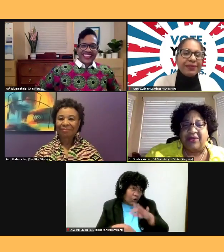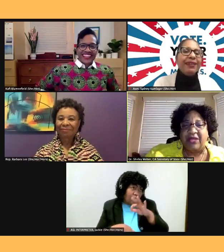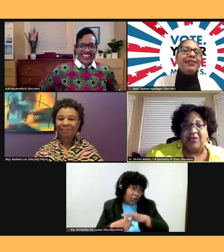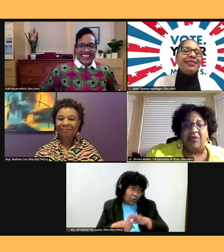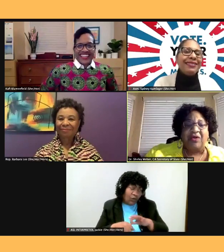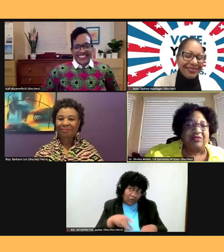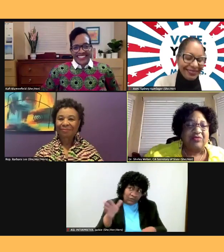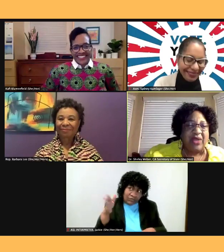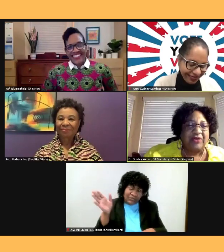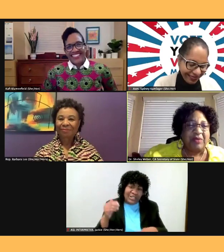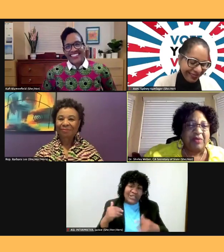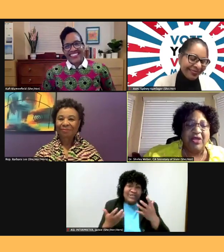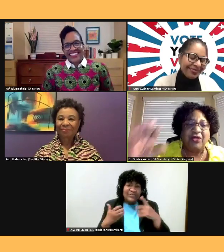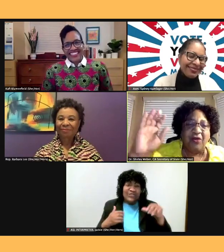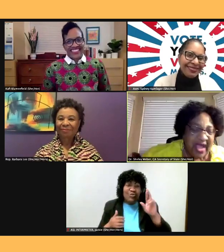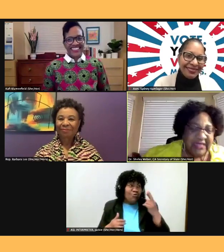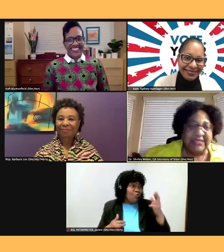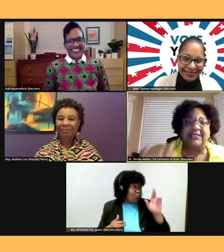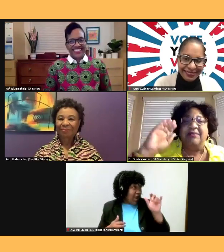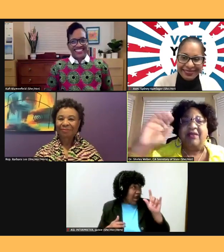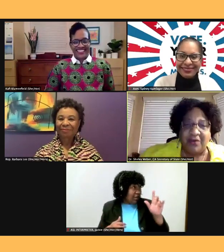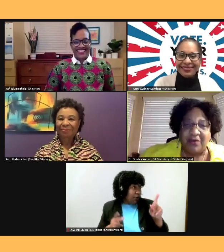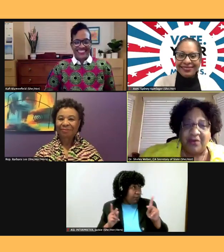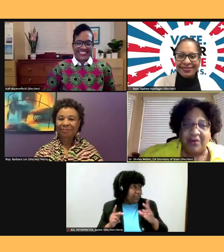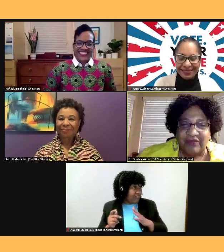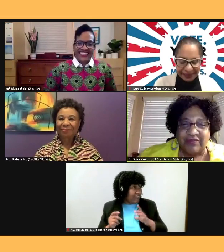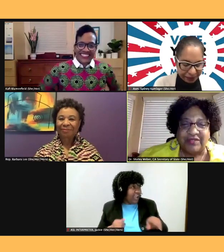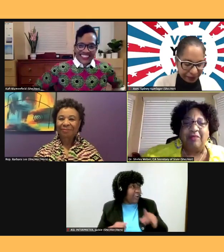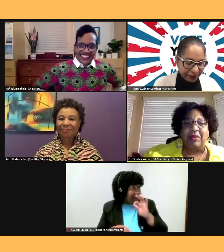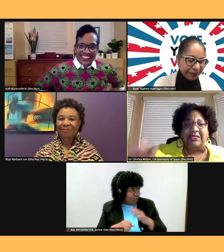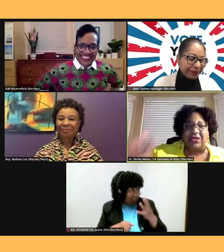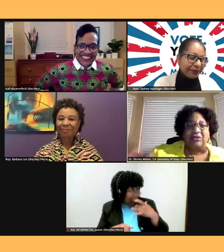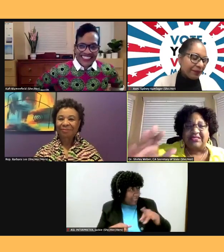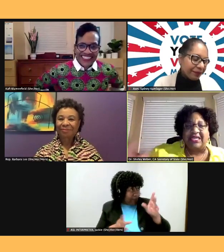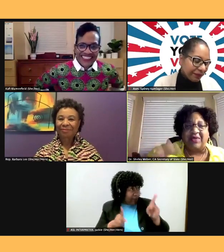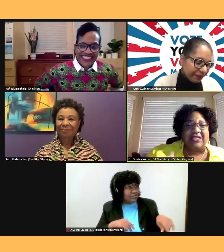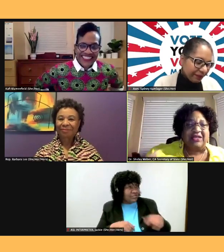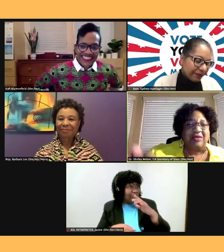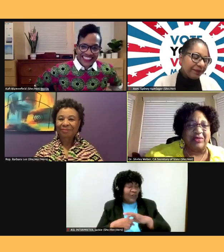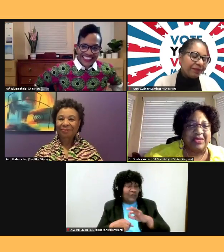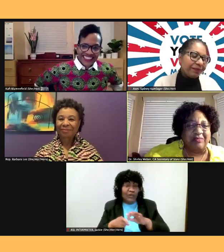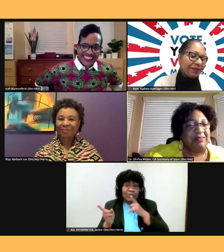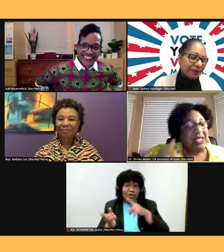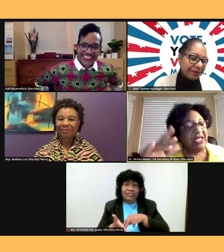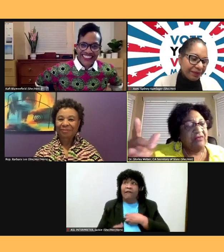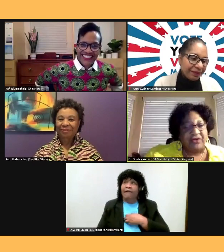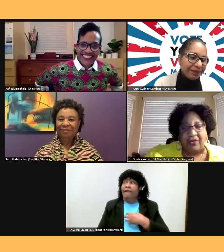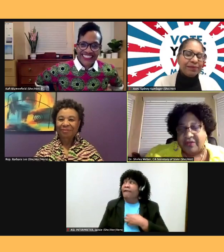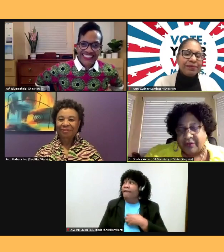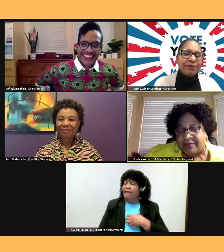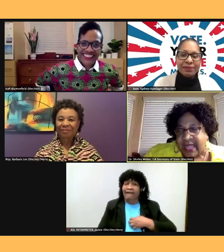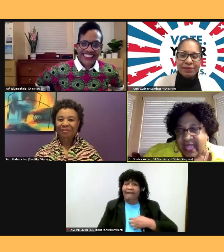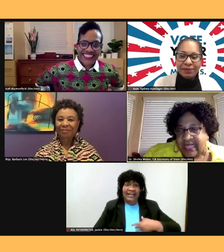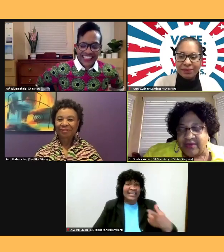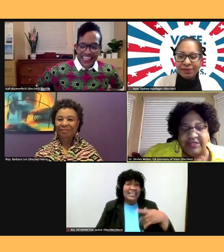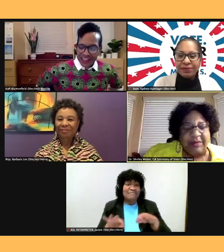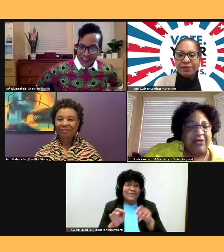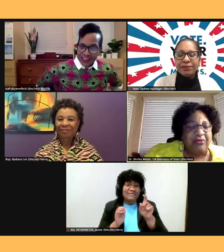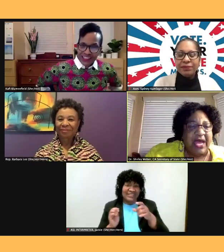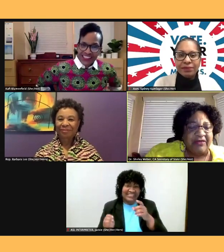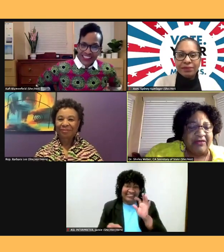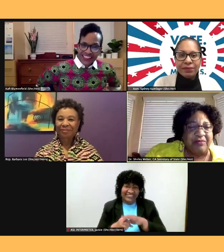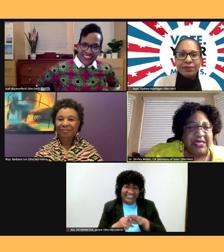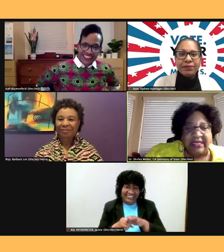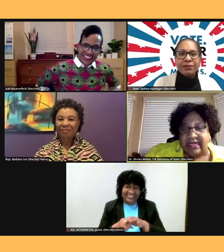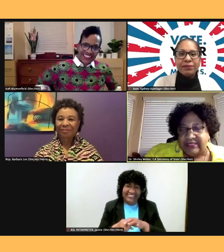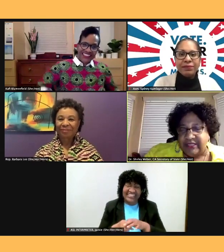radical people, go find you some and vote them in office, but don't stand around here complaining about them if you don't vote. And so it's ironic for me that I